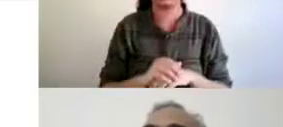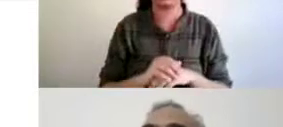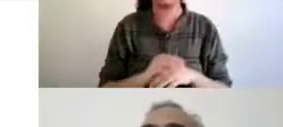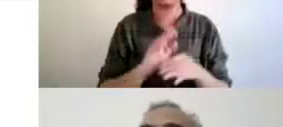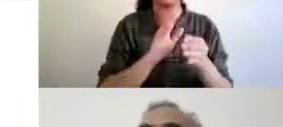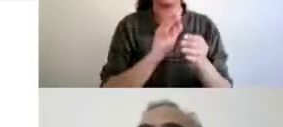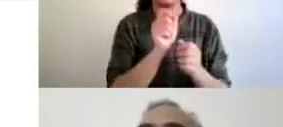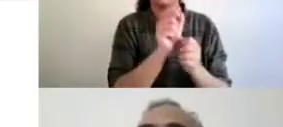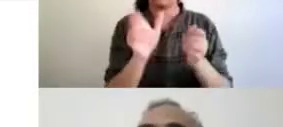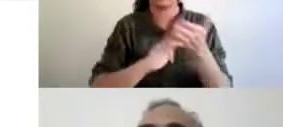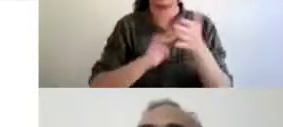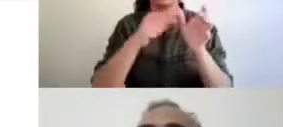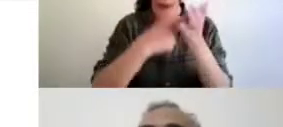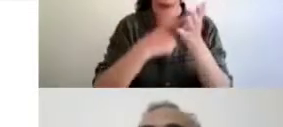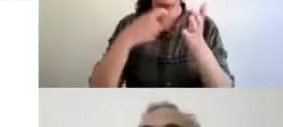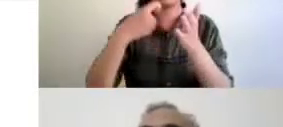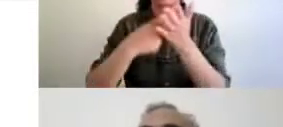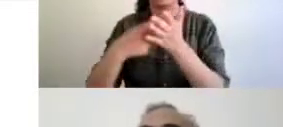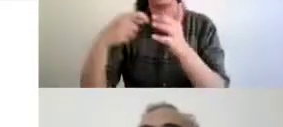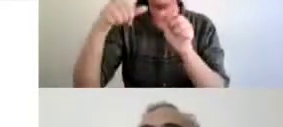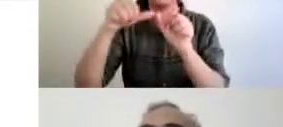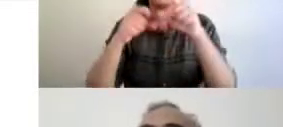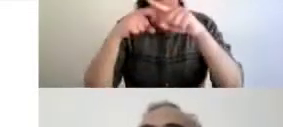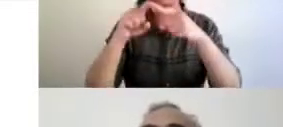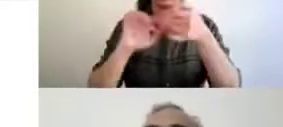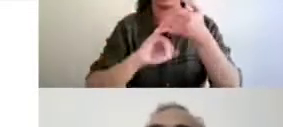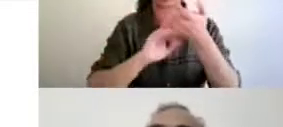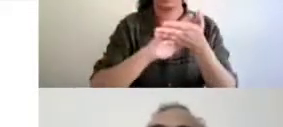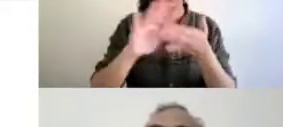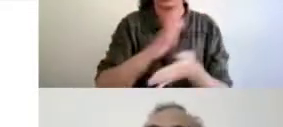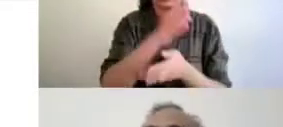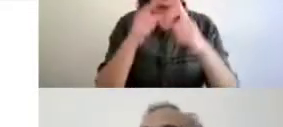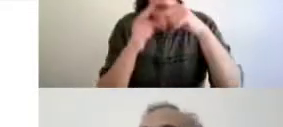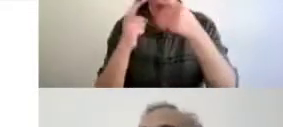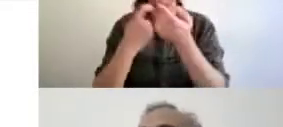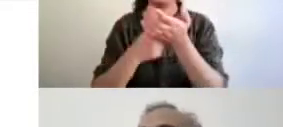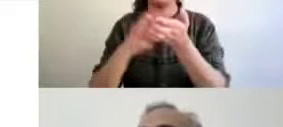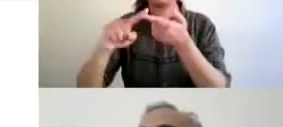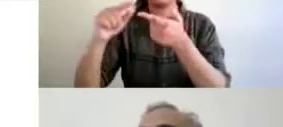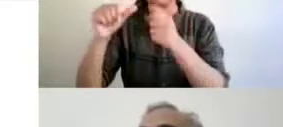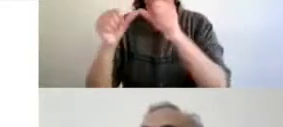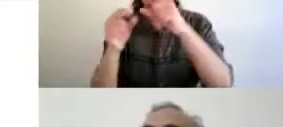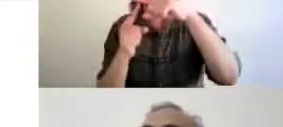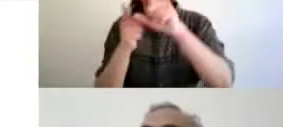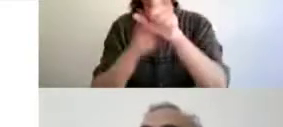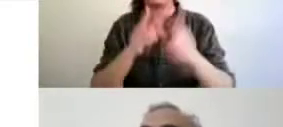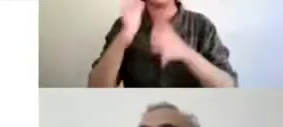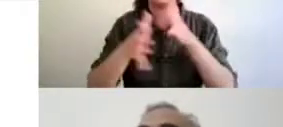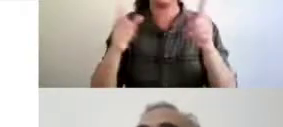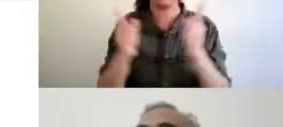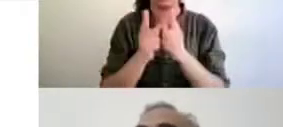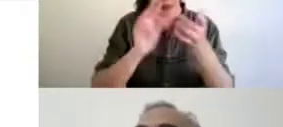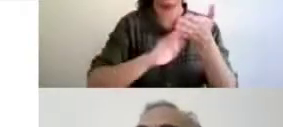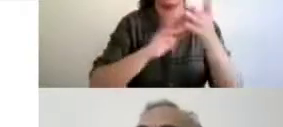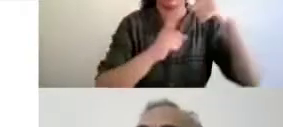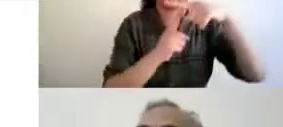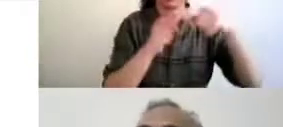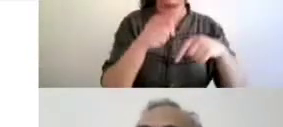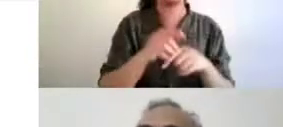one is that uh it it propagates that the copyright law must have an exception